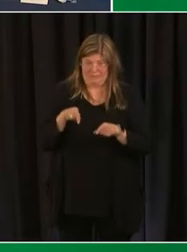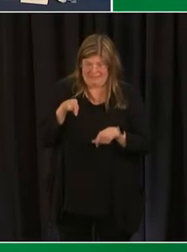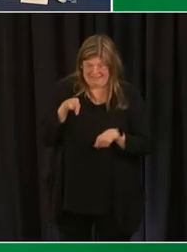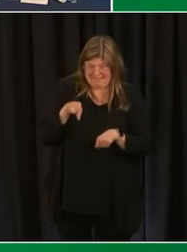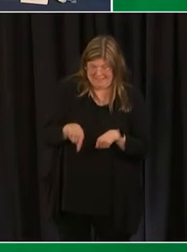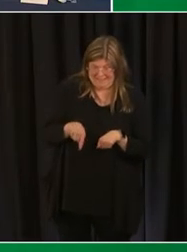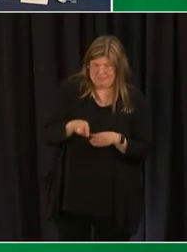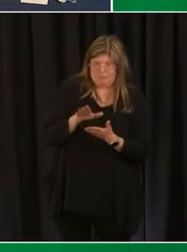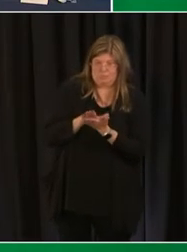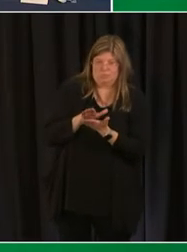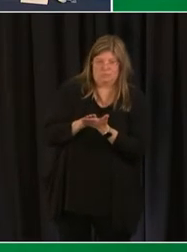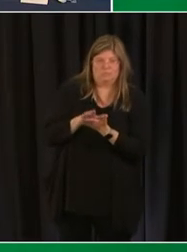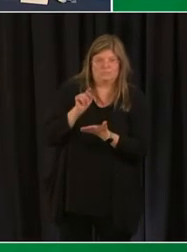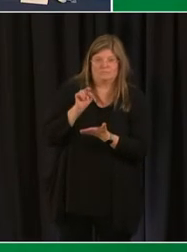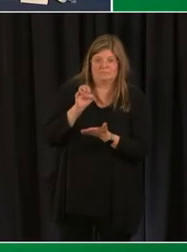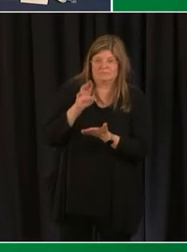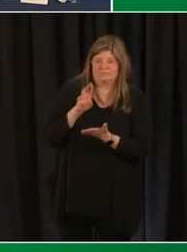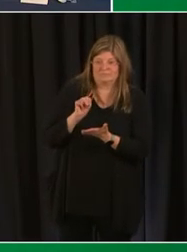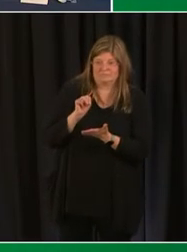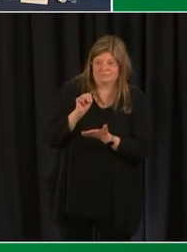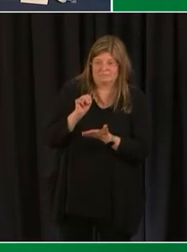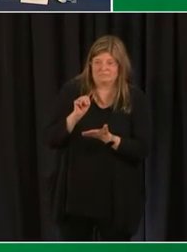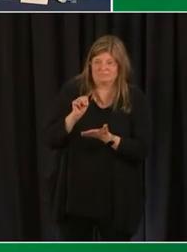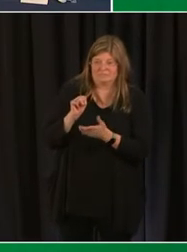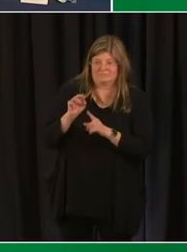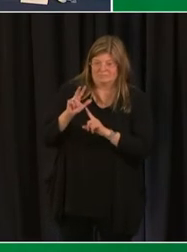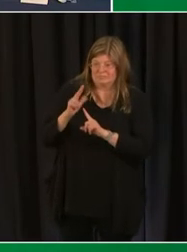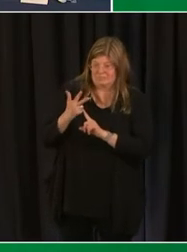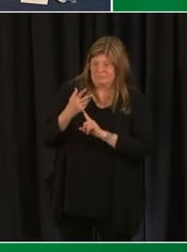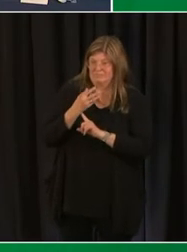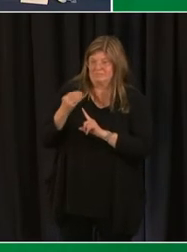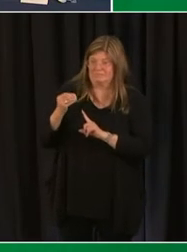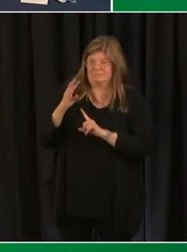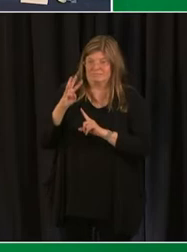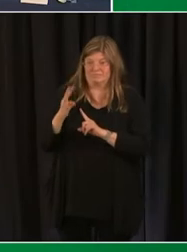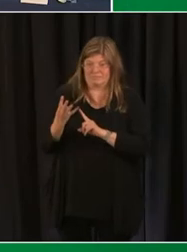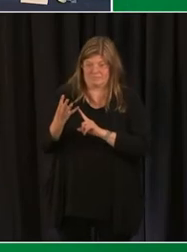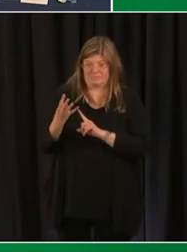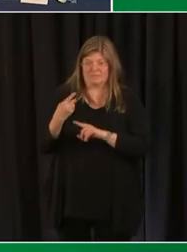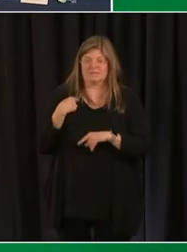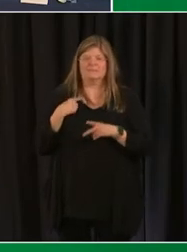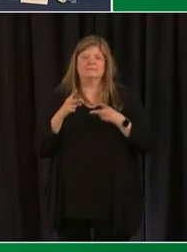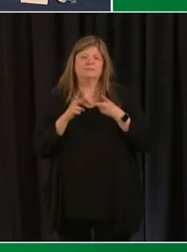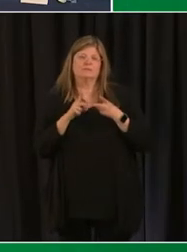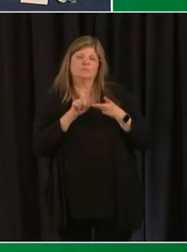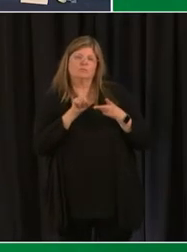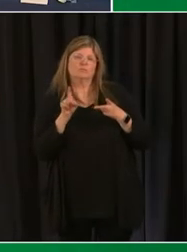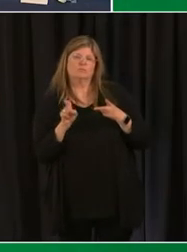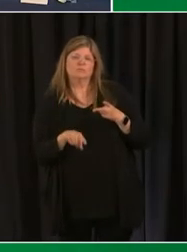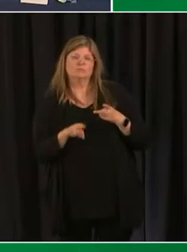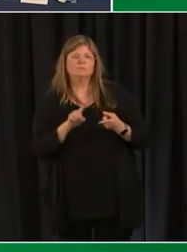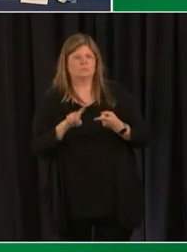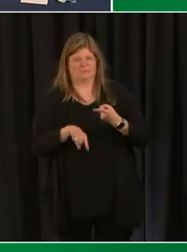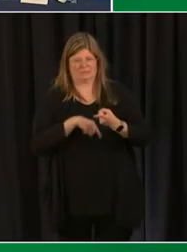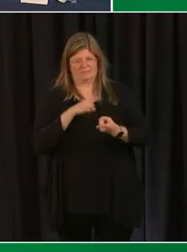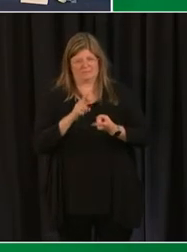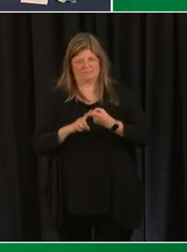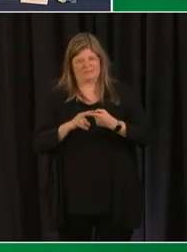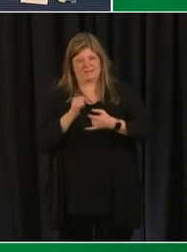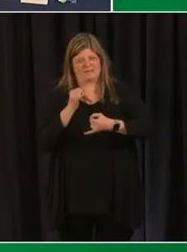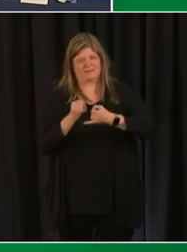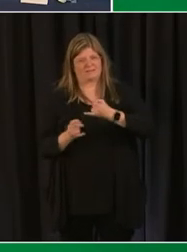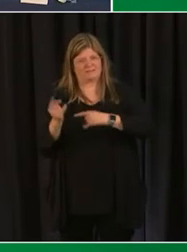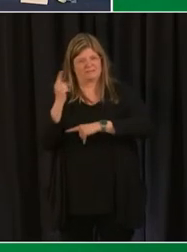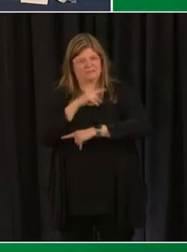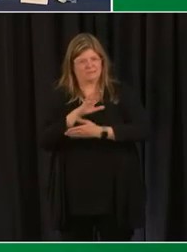term um and the second question is i'm not sure when the end of the school